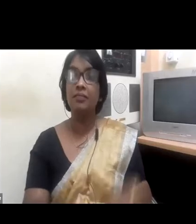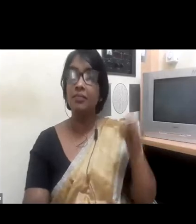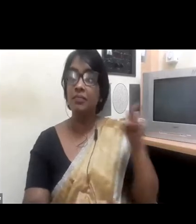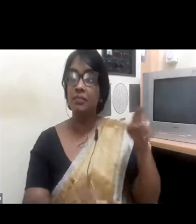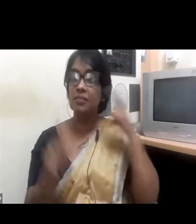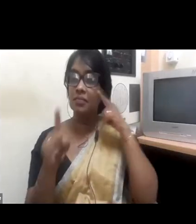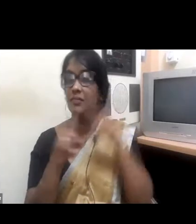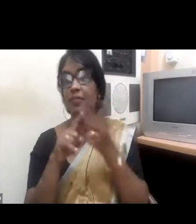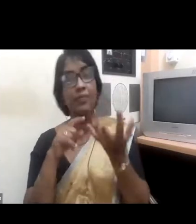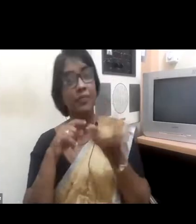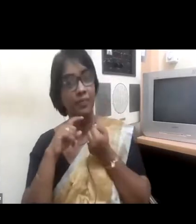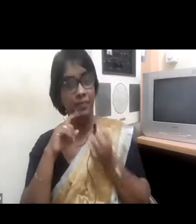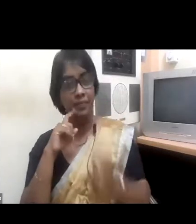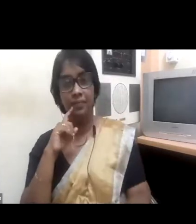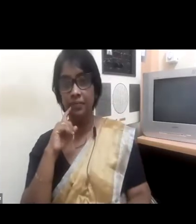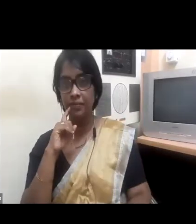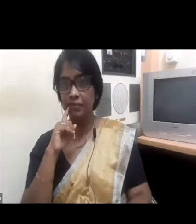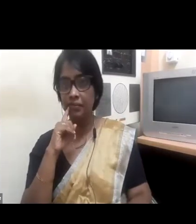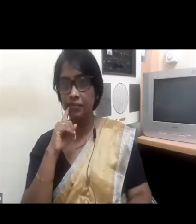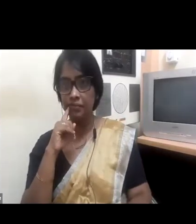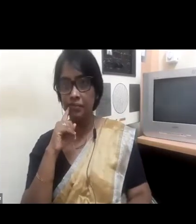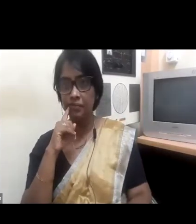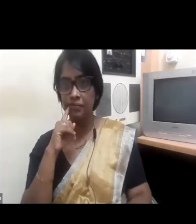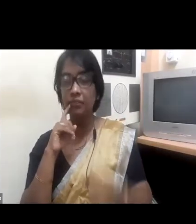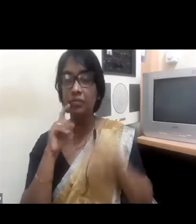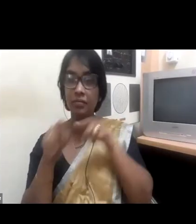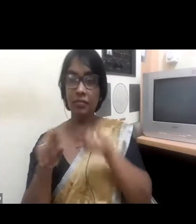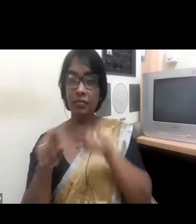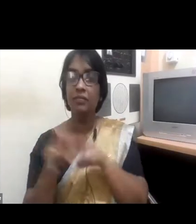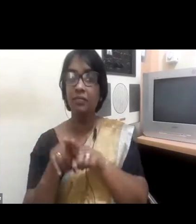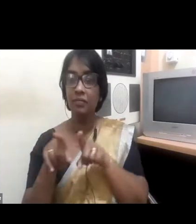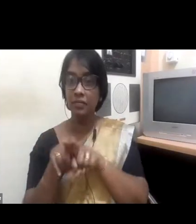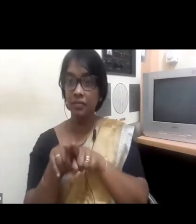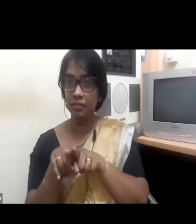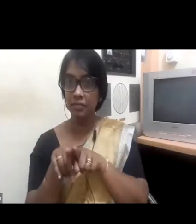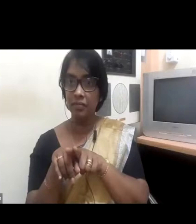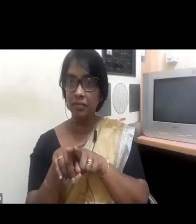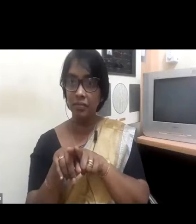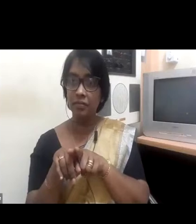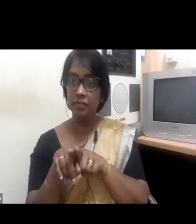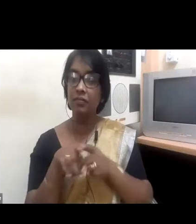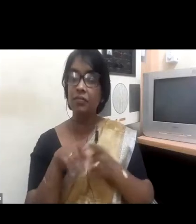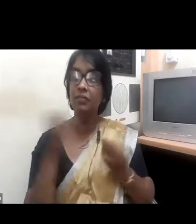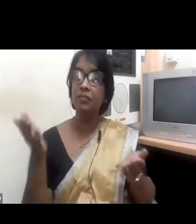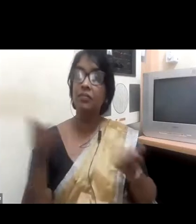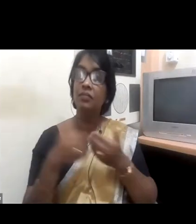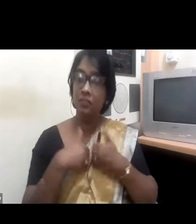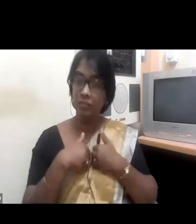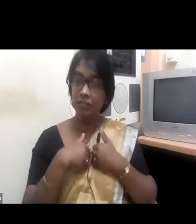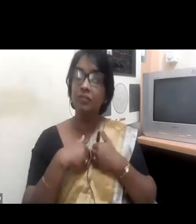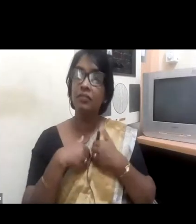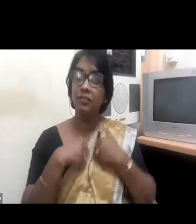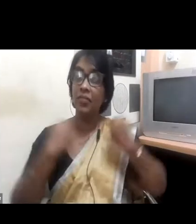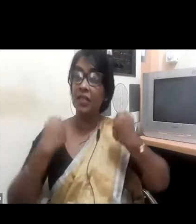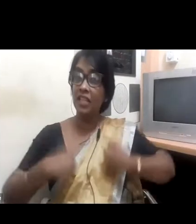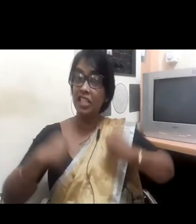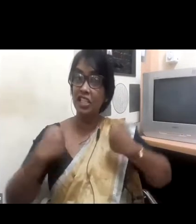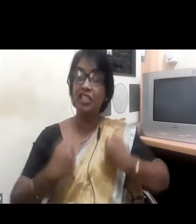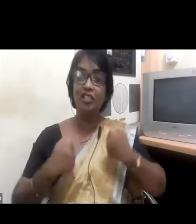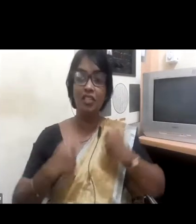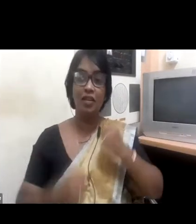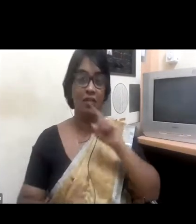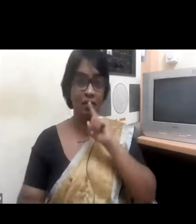By the way, we used to refer to this position as chairman until around a few months back we just got over and got used to